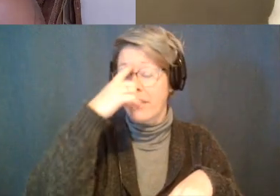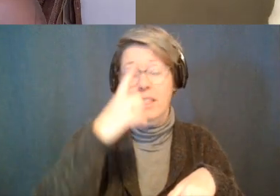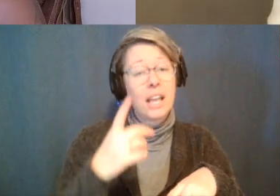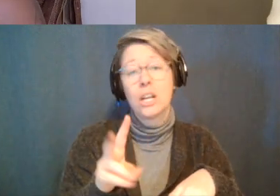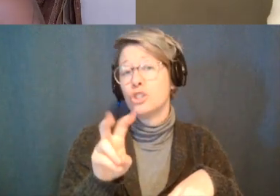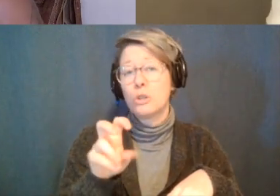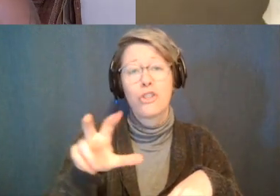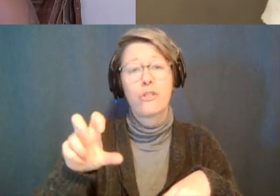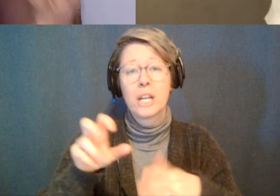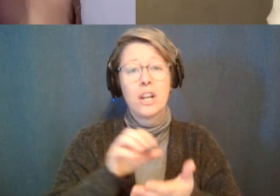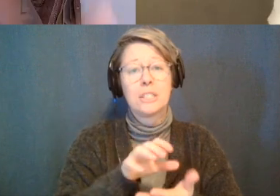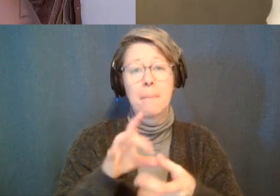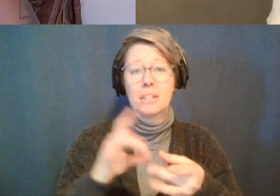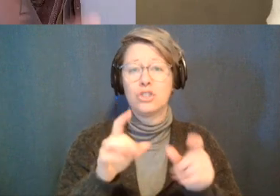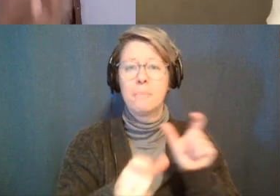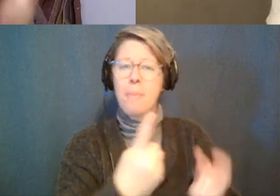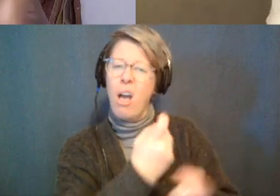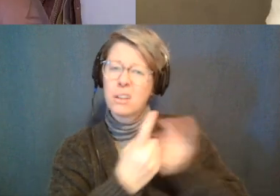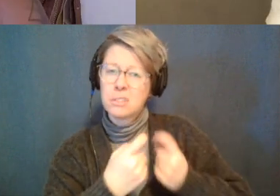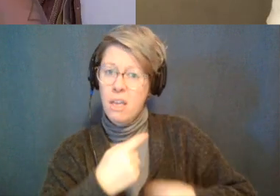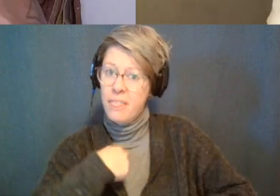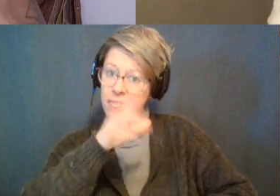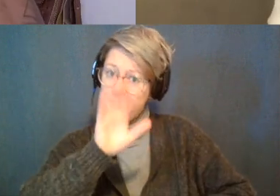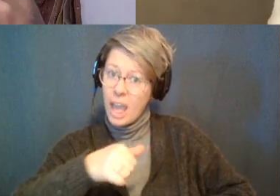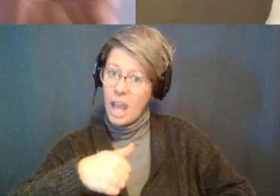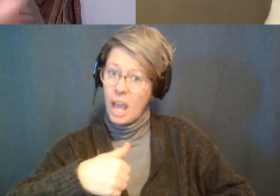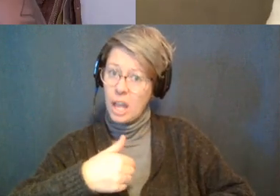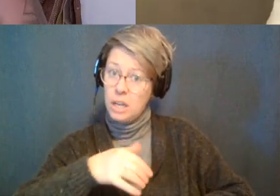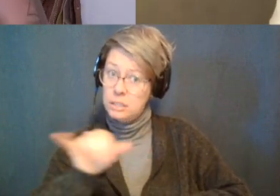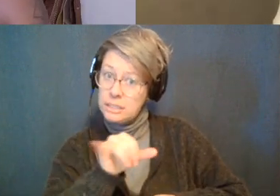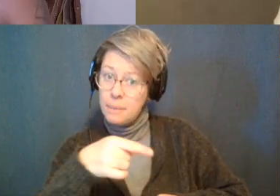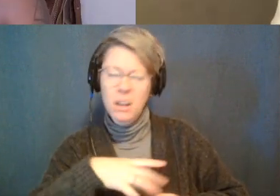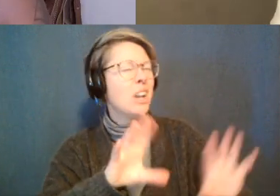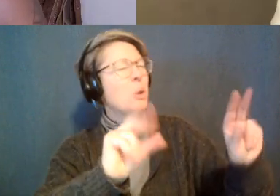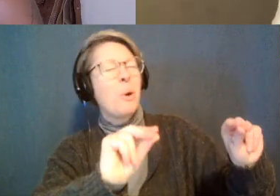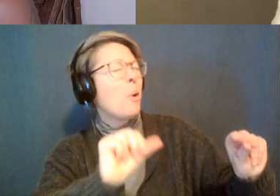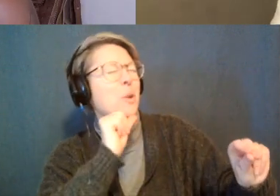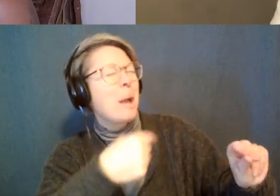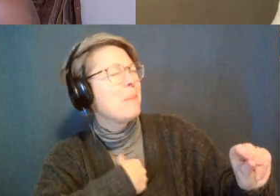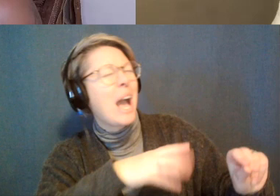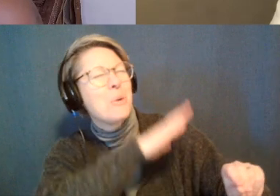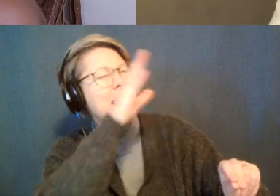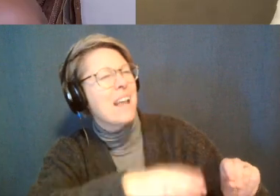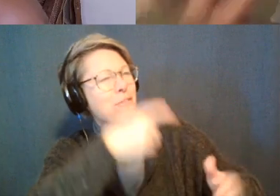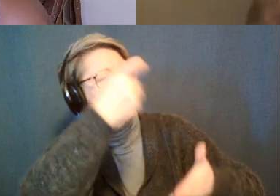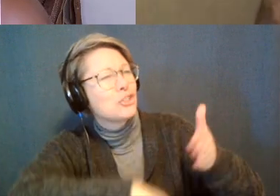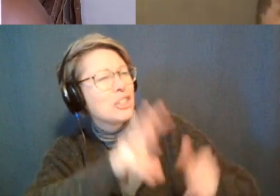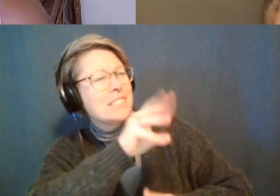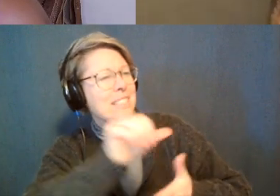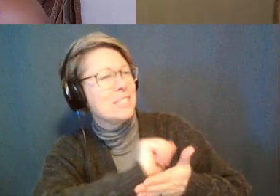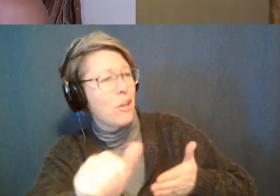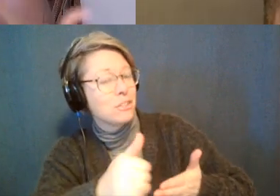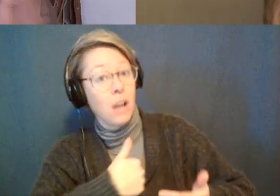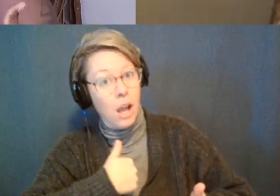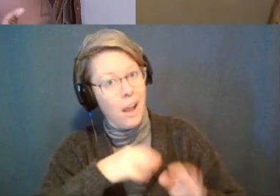like saying is this you is this i'm like it's not me like like first of all i would never charge anything for 60 dollars like i value my time